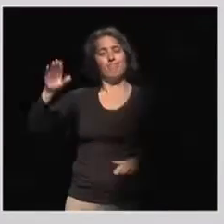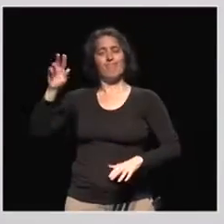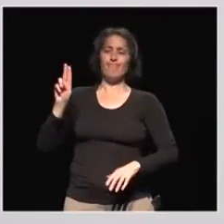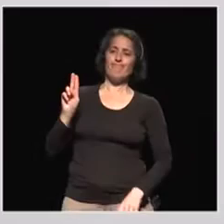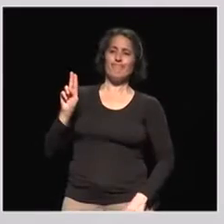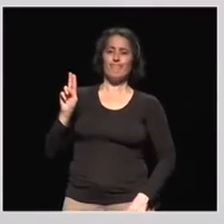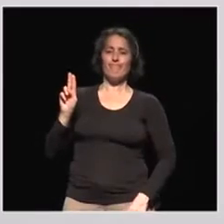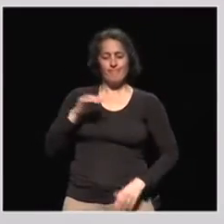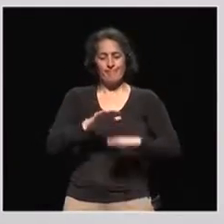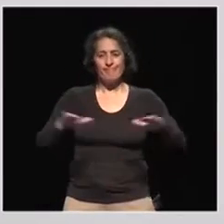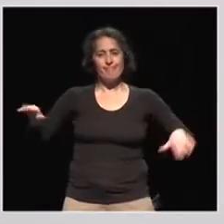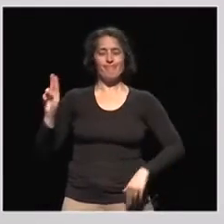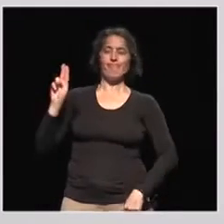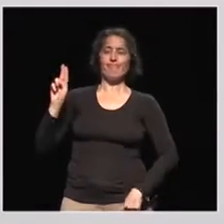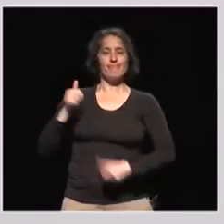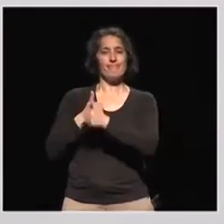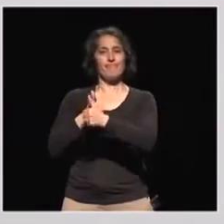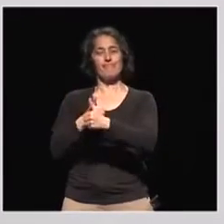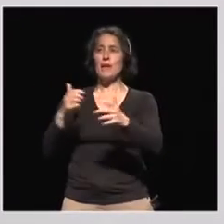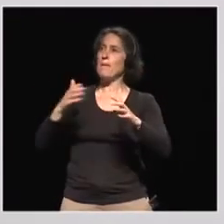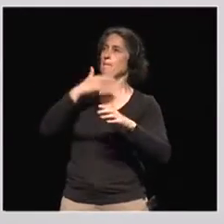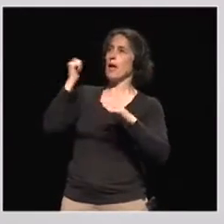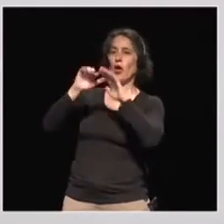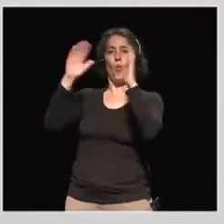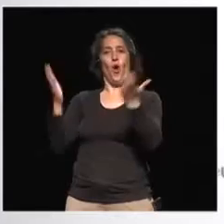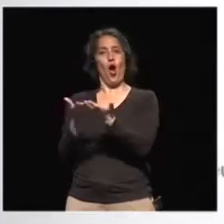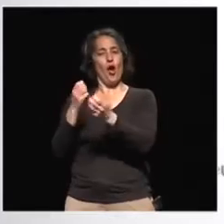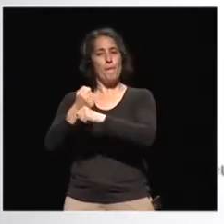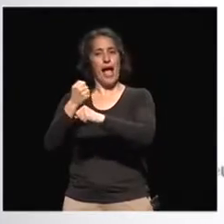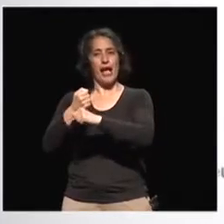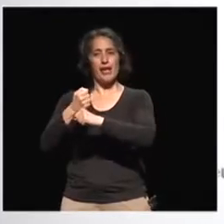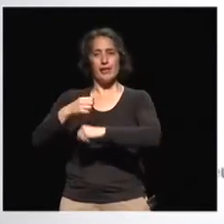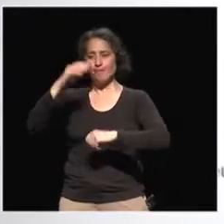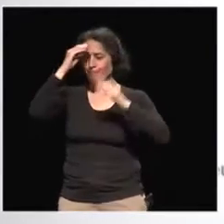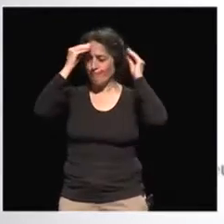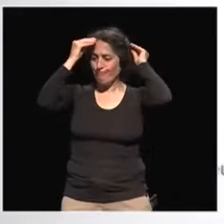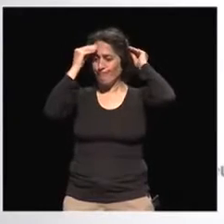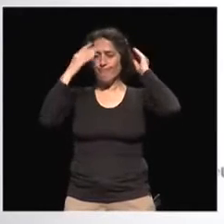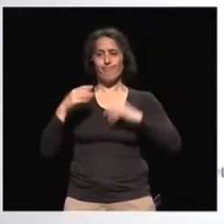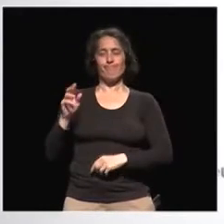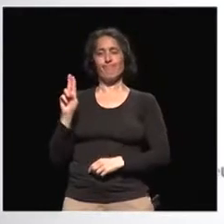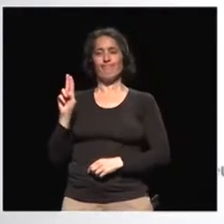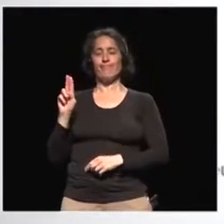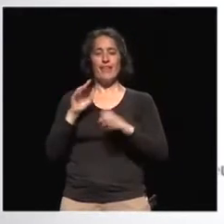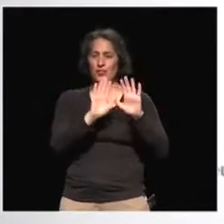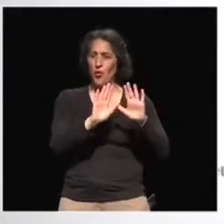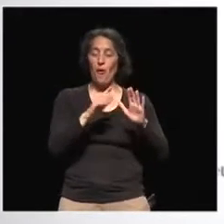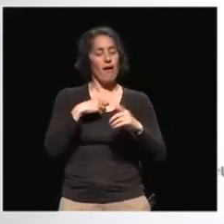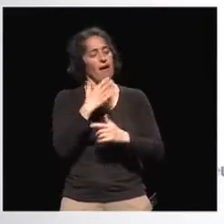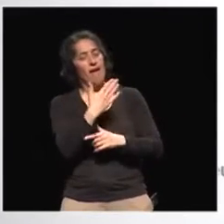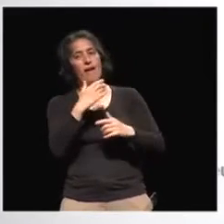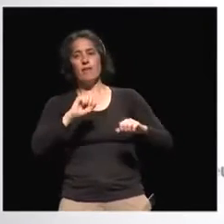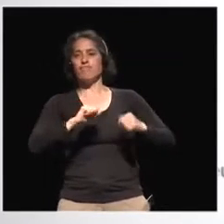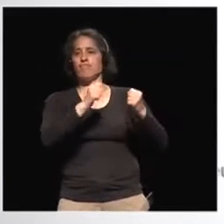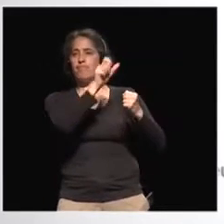died that try to leave this world a little bit better place when you got it, when you came there. So I think that this is the message, that we have the